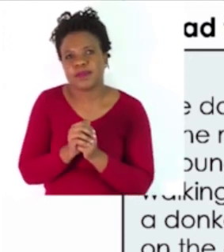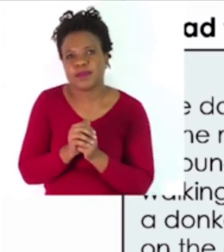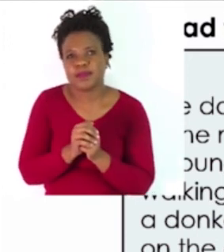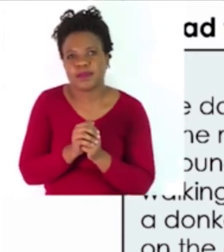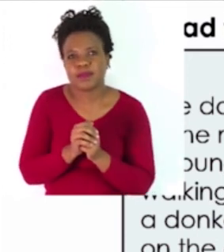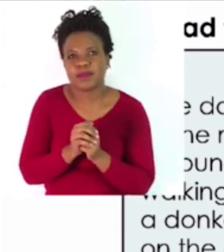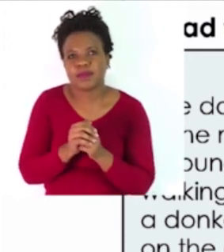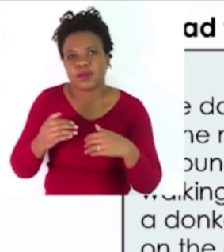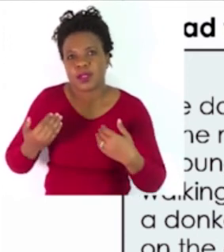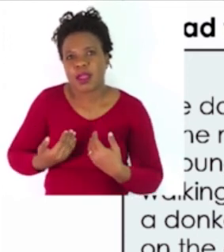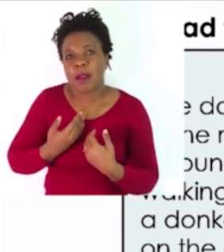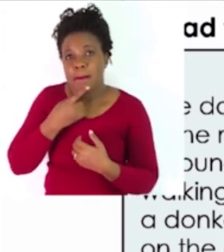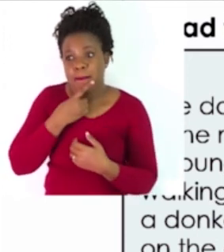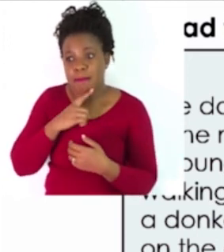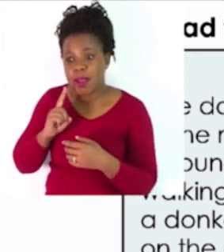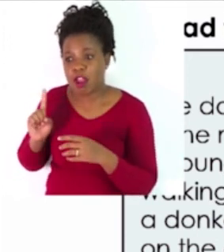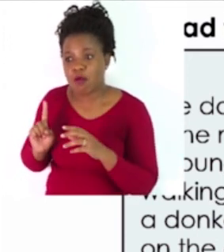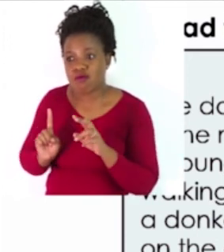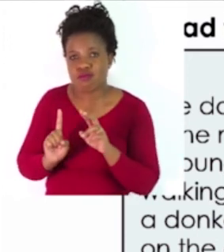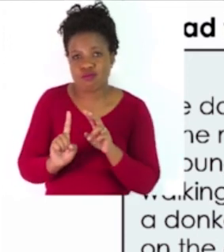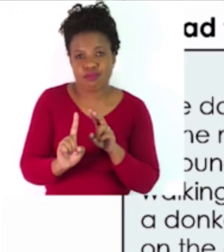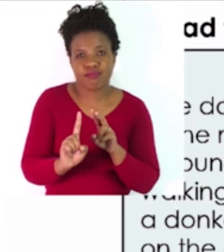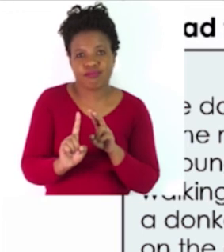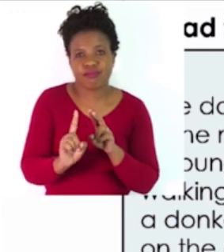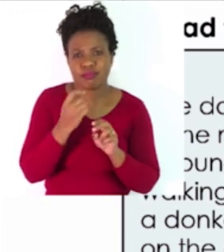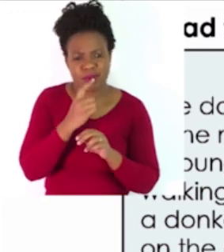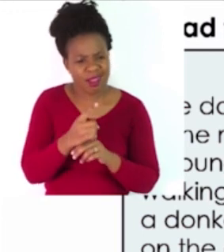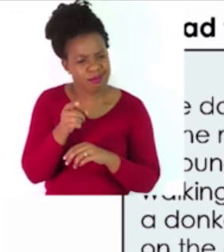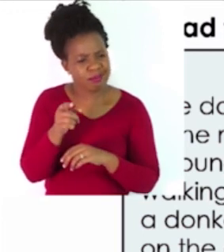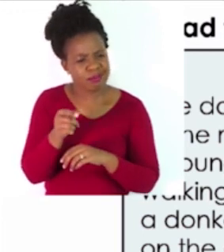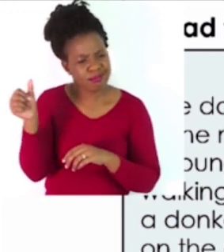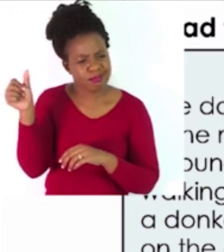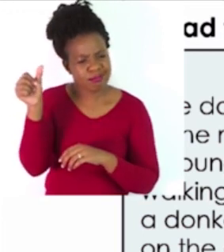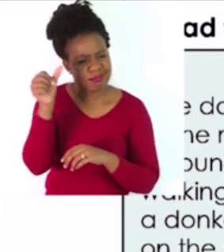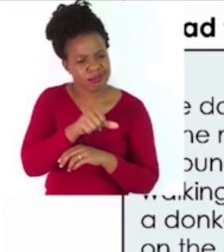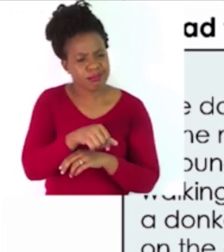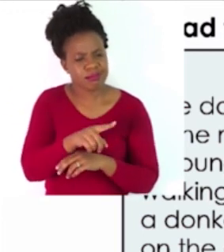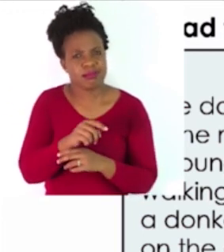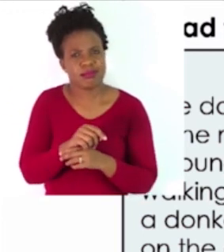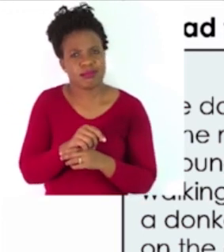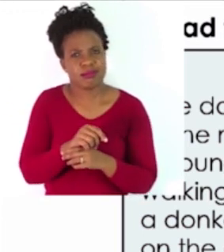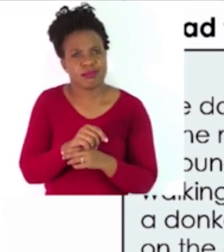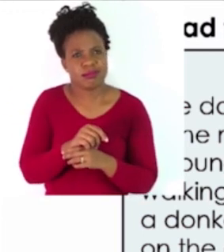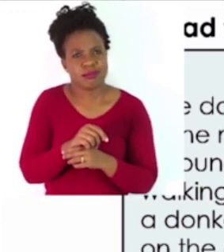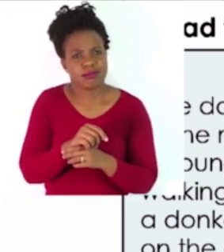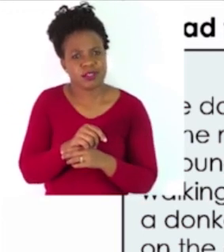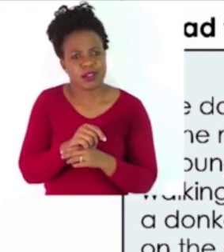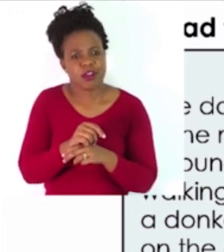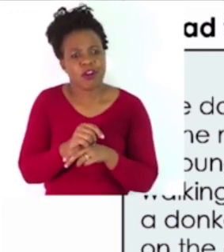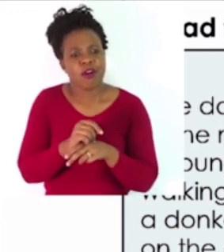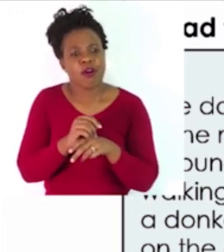A young man passed by and said, what a silly idea. You are walking